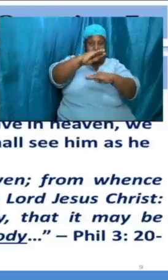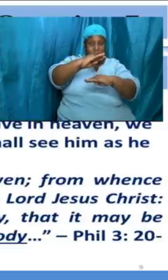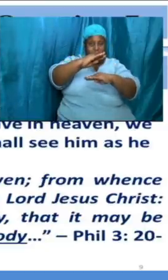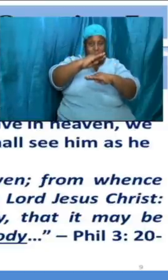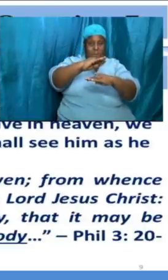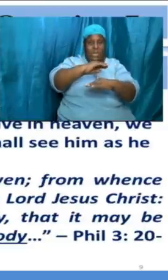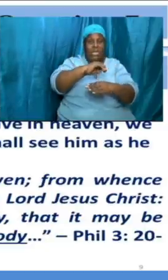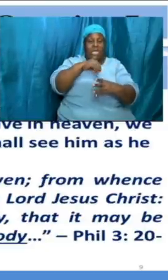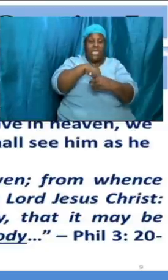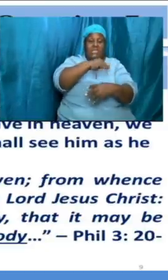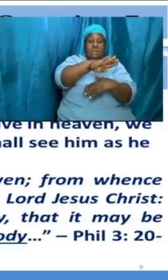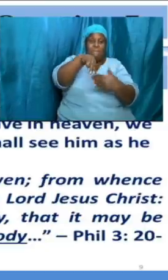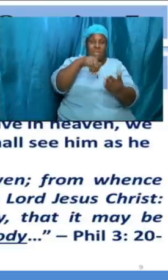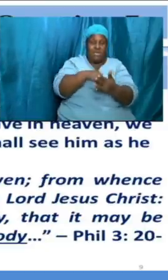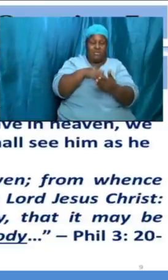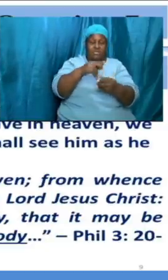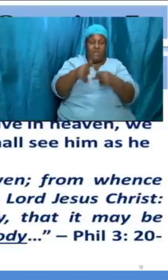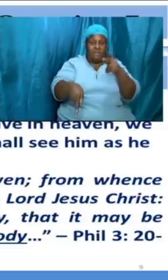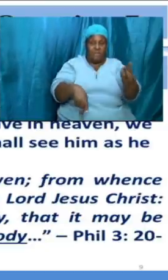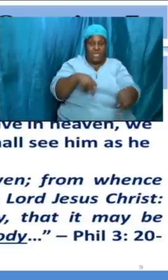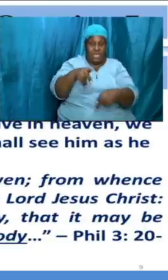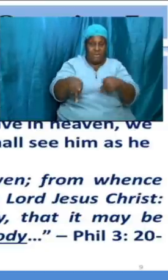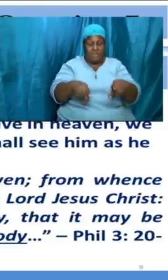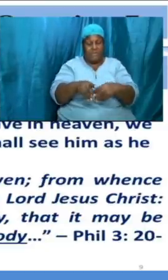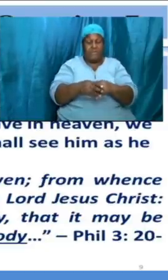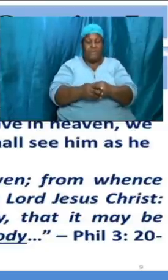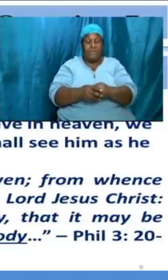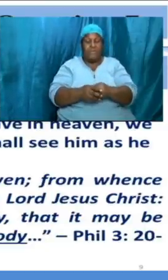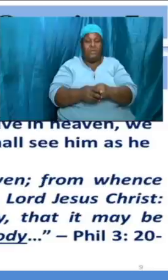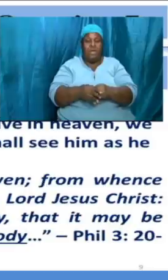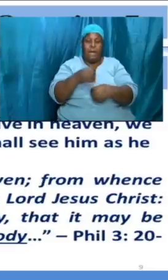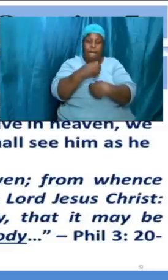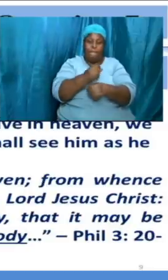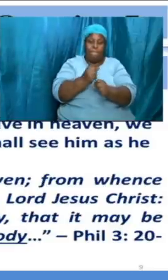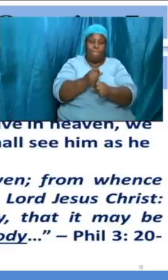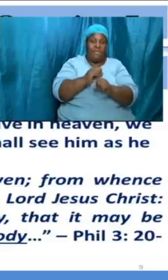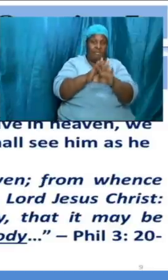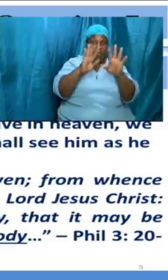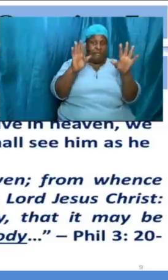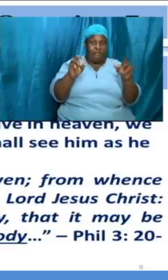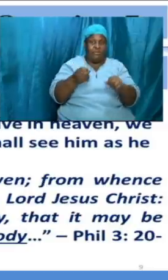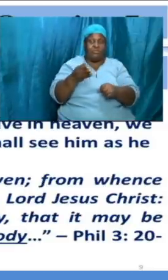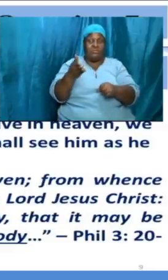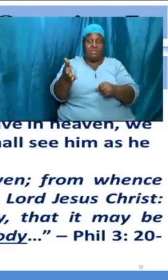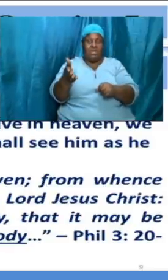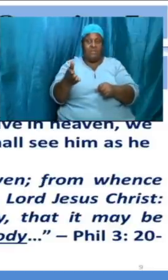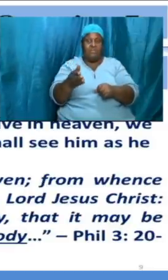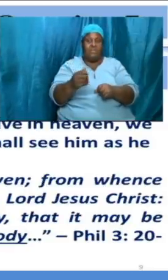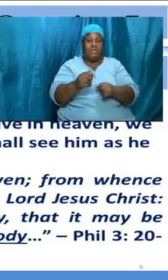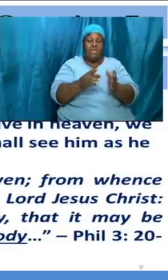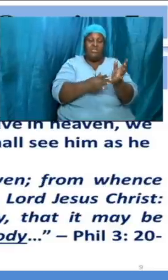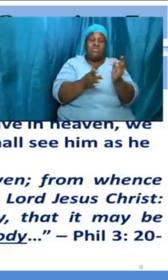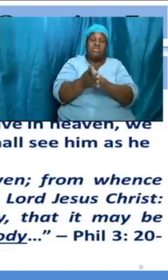people even though they were locked away and he made it clear to them that he was not spirit